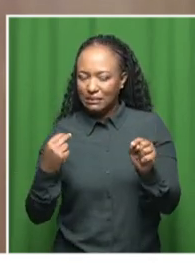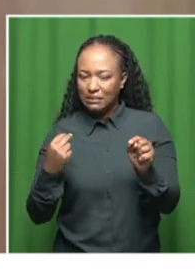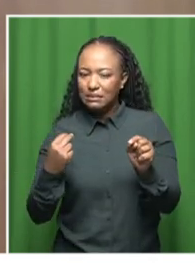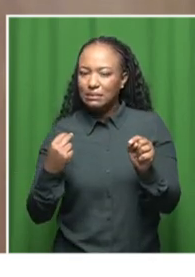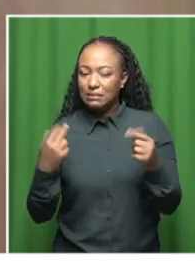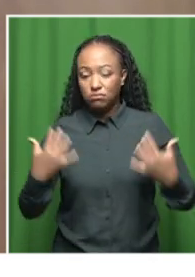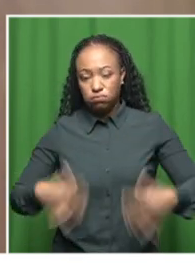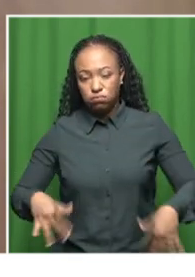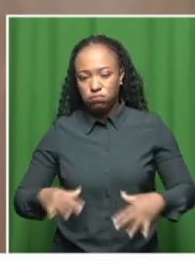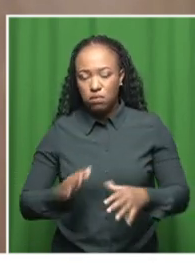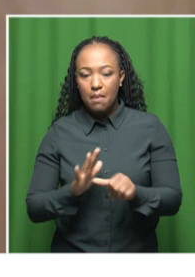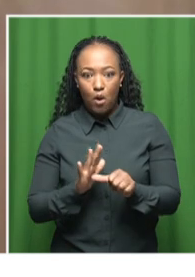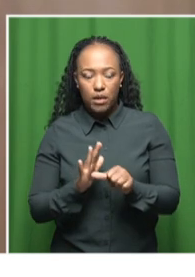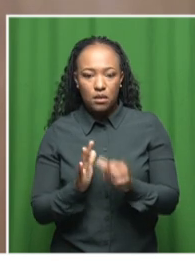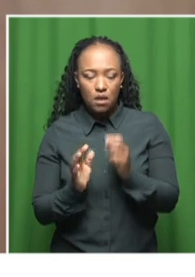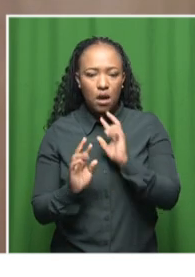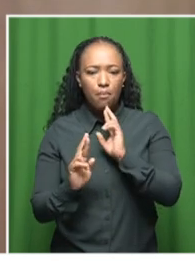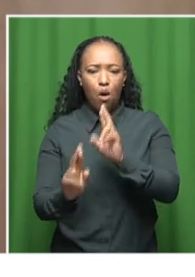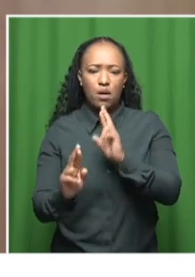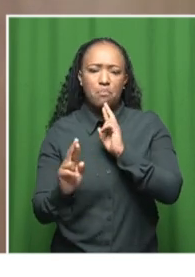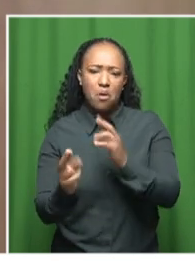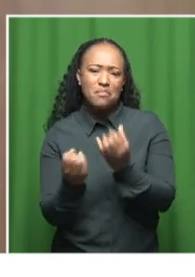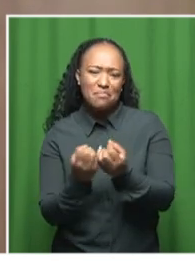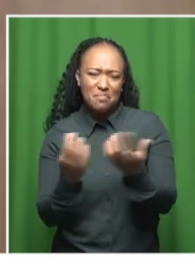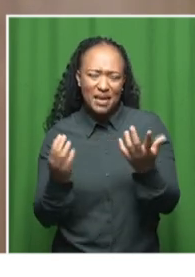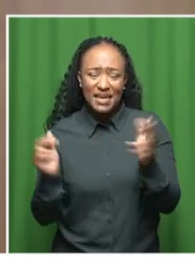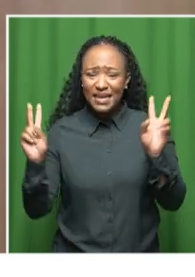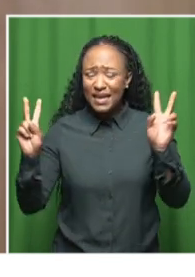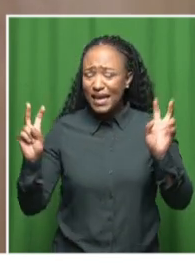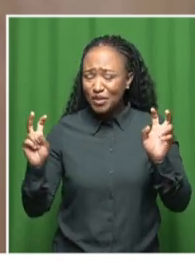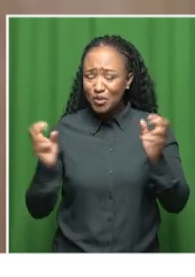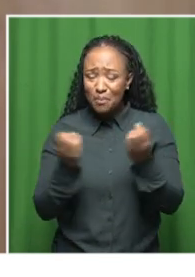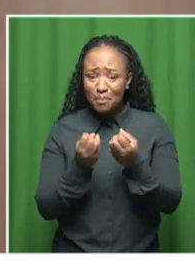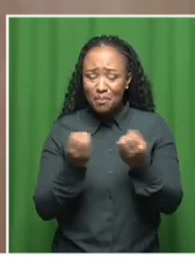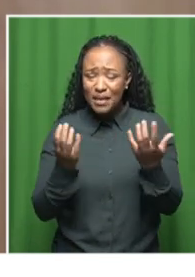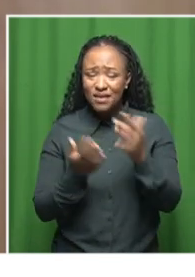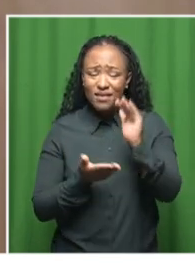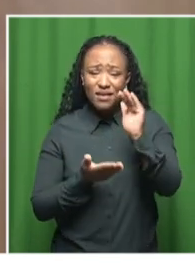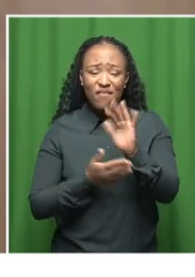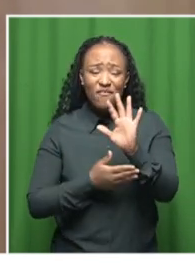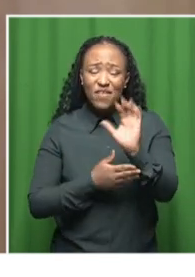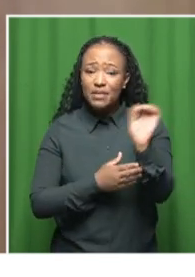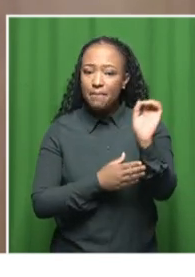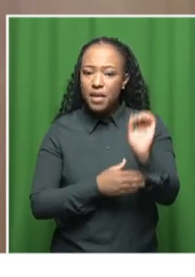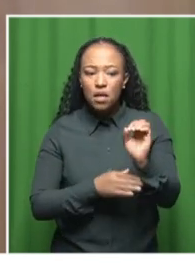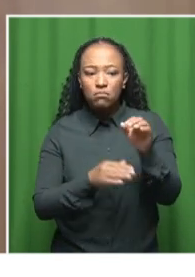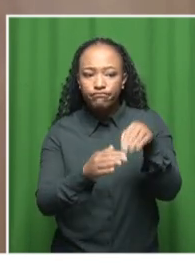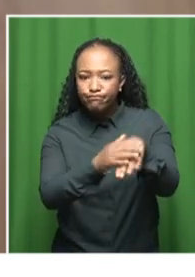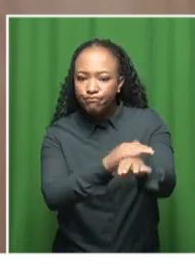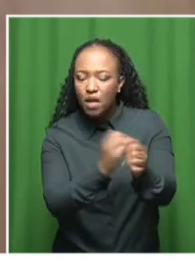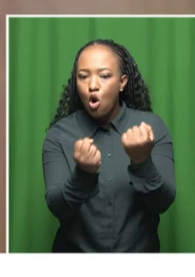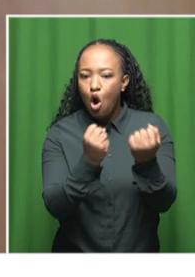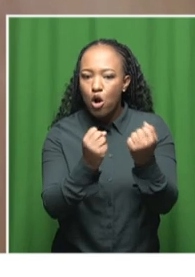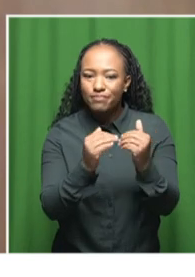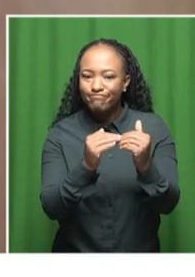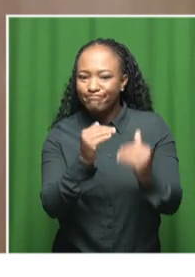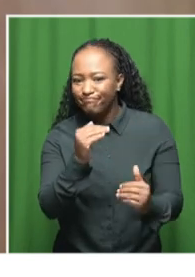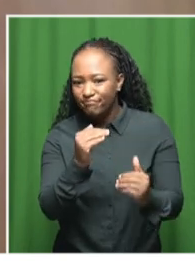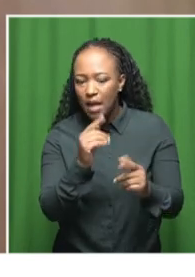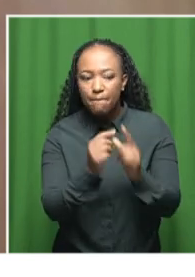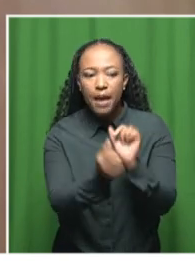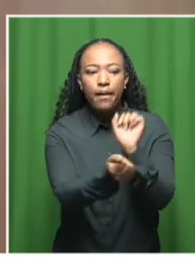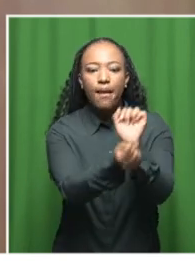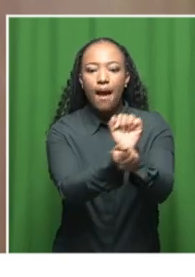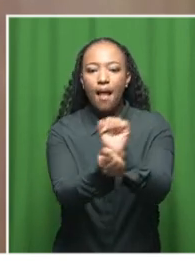reported. You know, there's so many issues and less than 50% later to court. In a lot of these cases, conviction rates are so